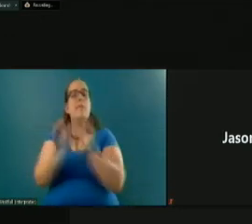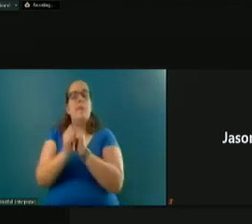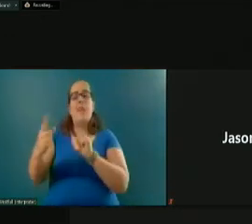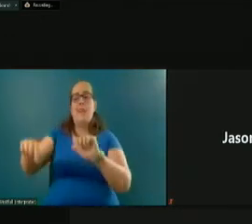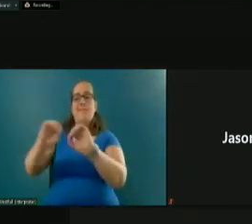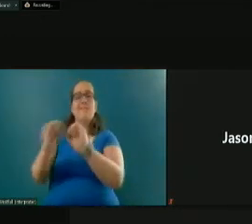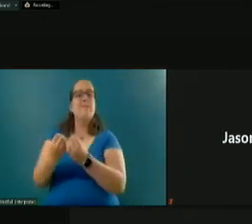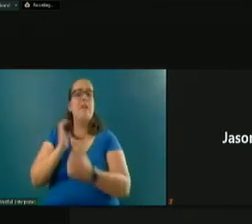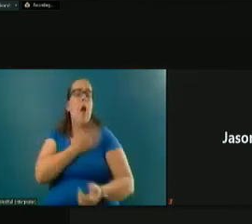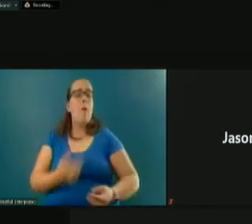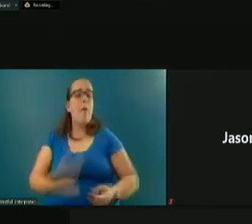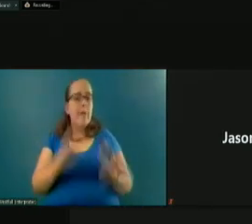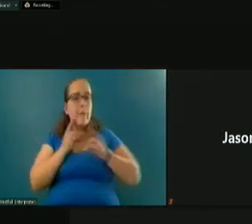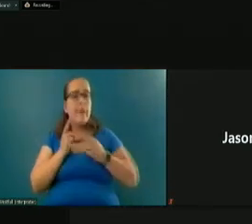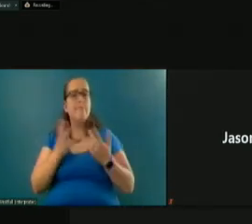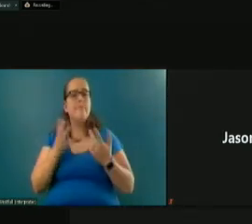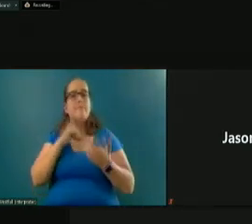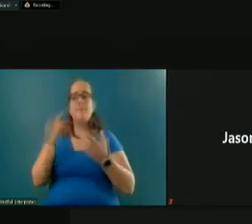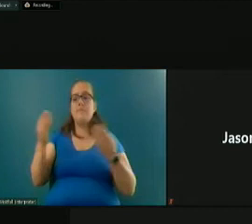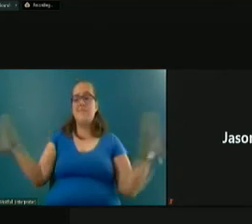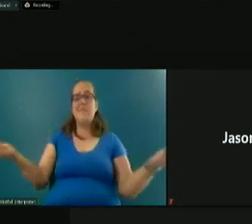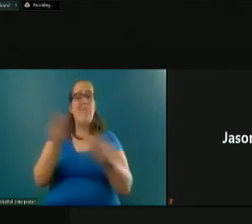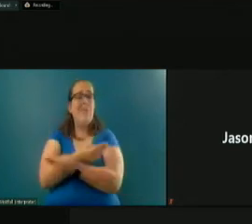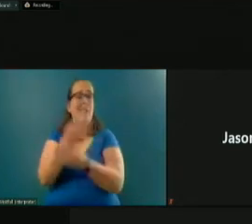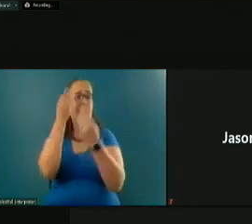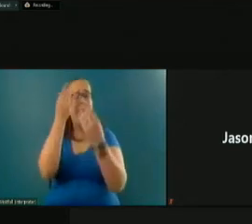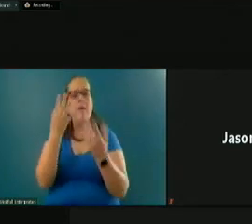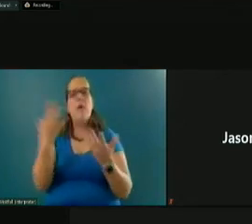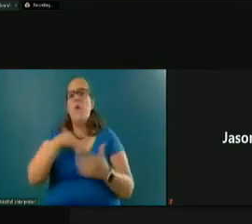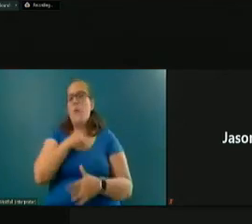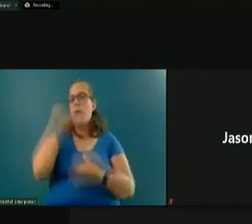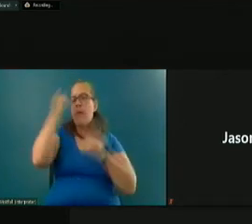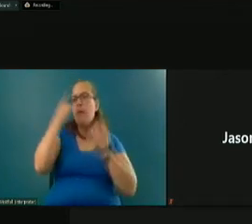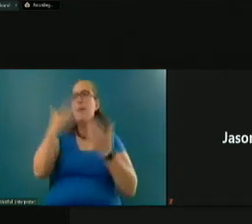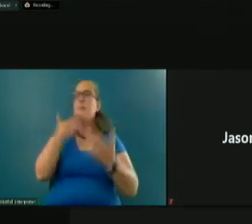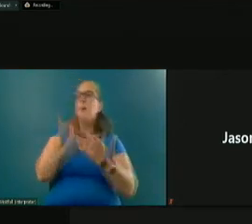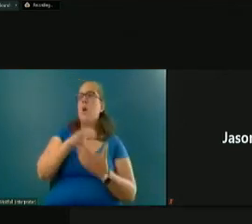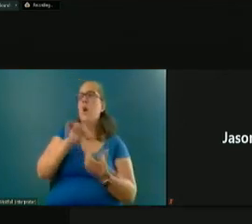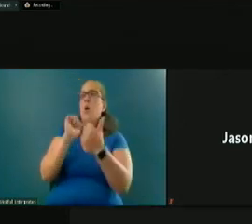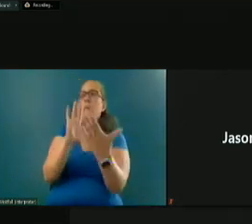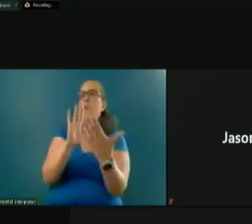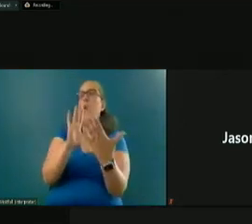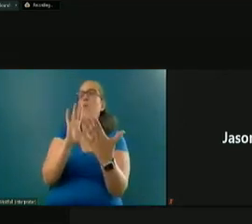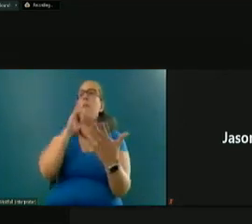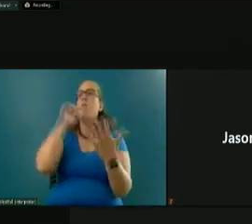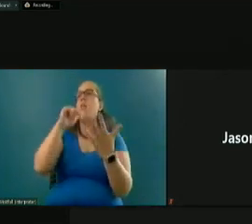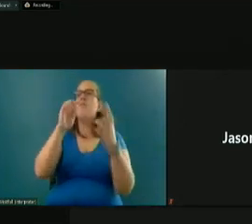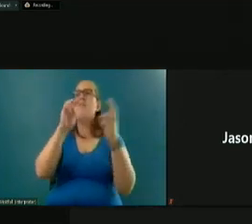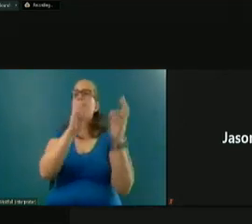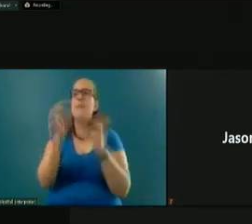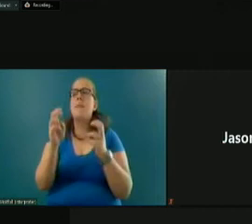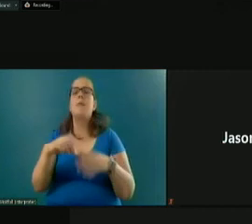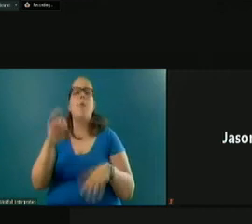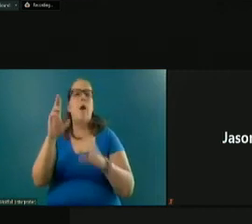residents, to exchange information. This is what we're thinking might be a good approach to a problem or to a